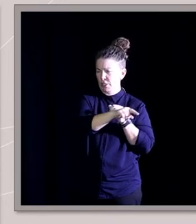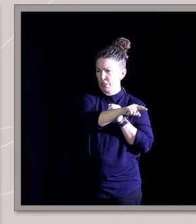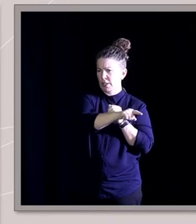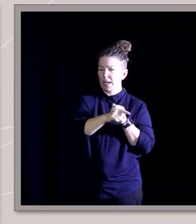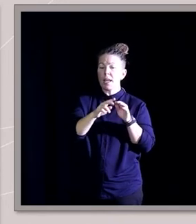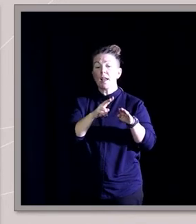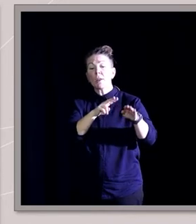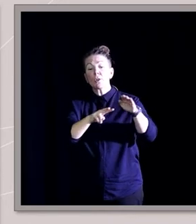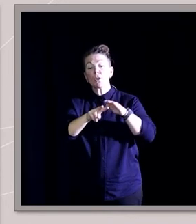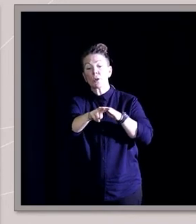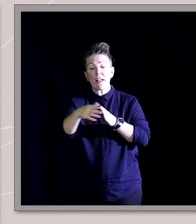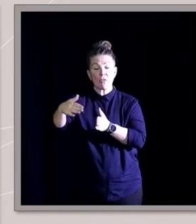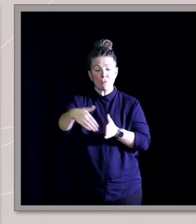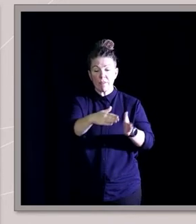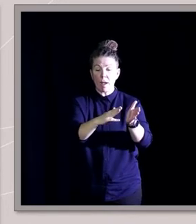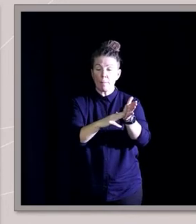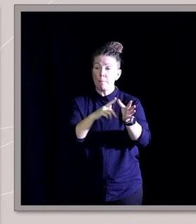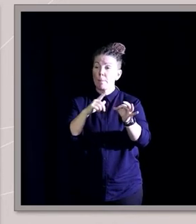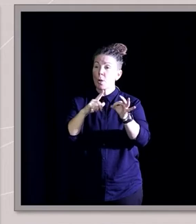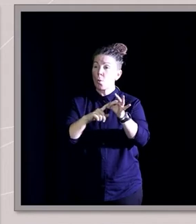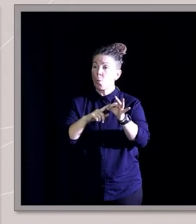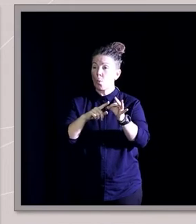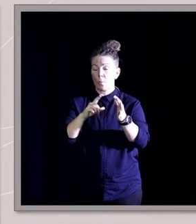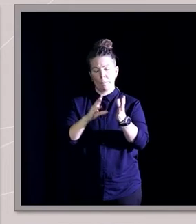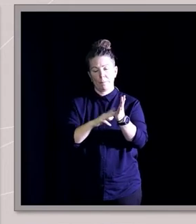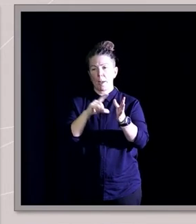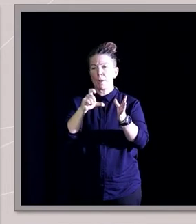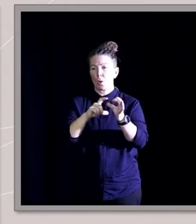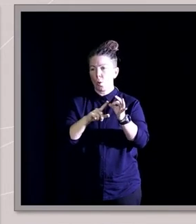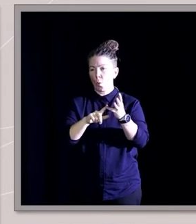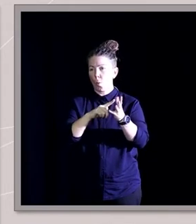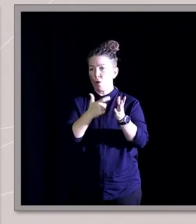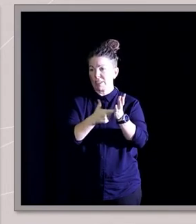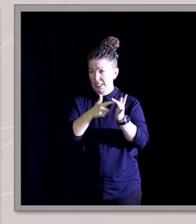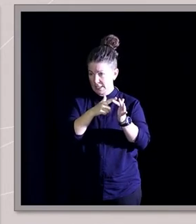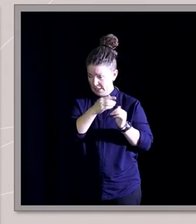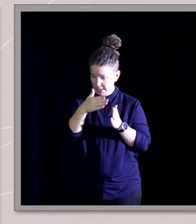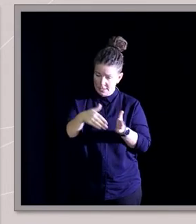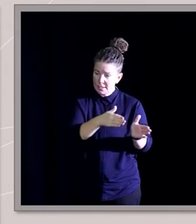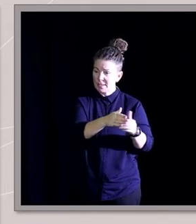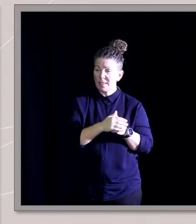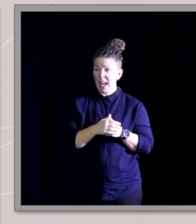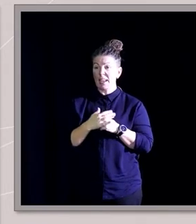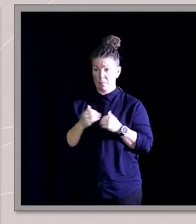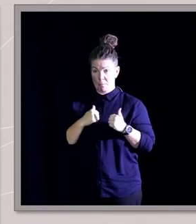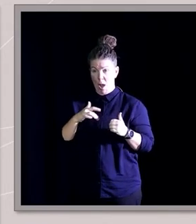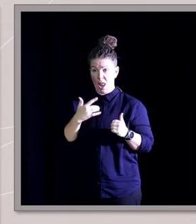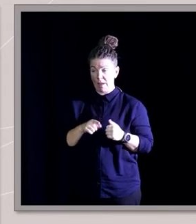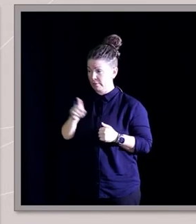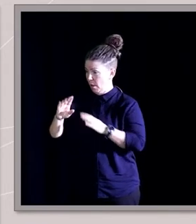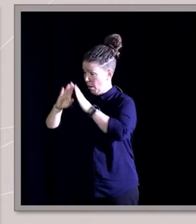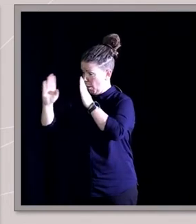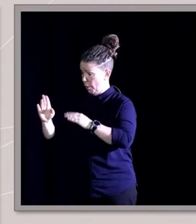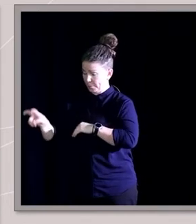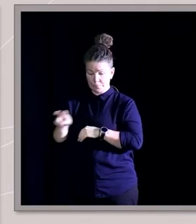river flats next to the Macquarie River, and my life basically moved between our house and this church